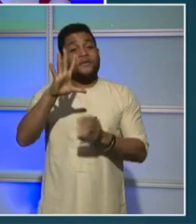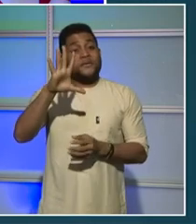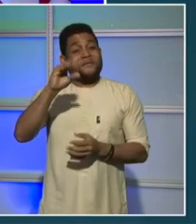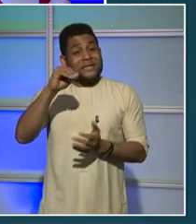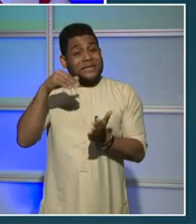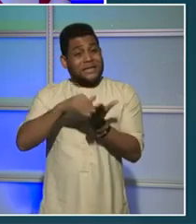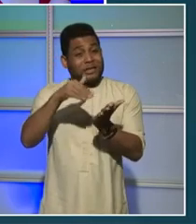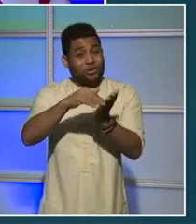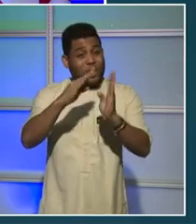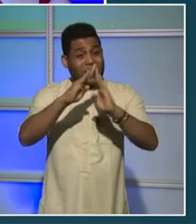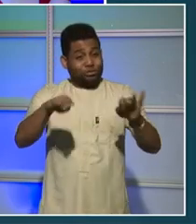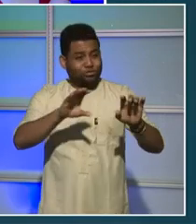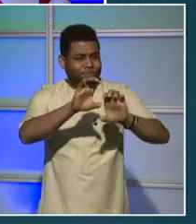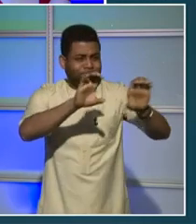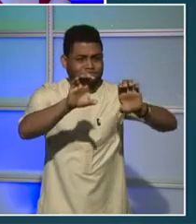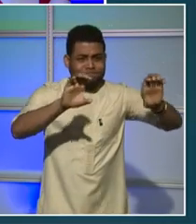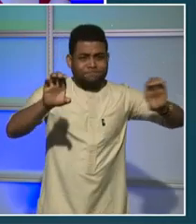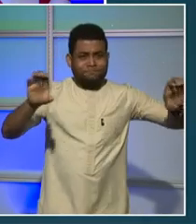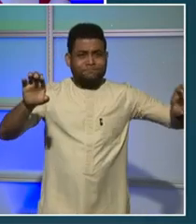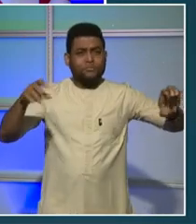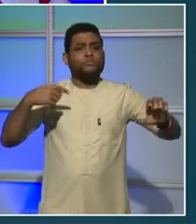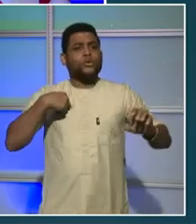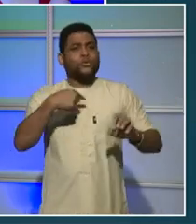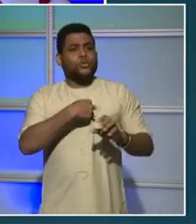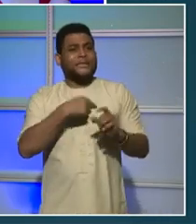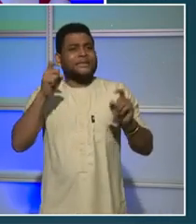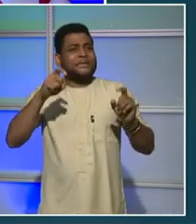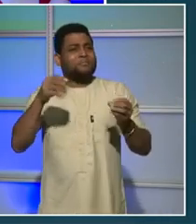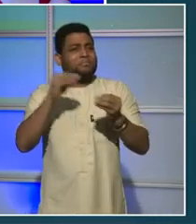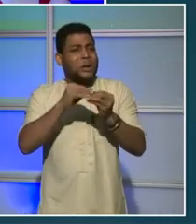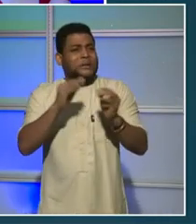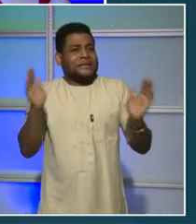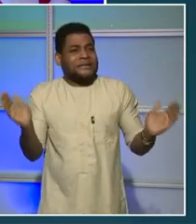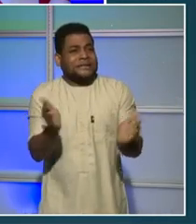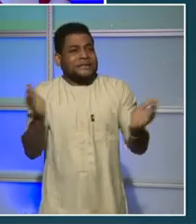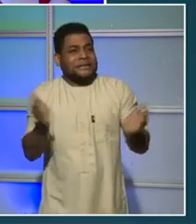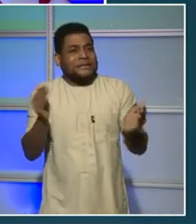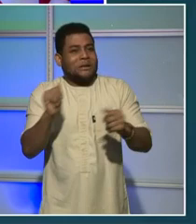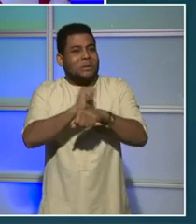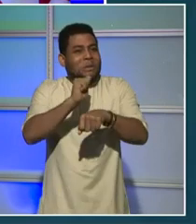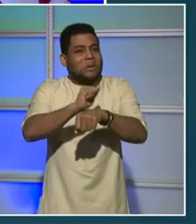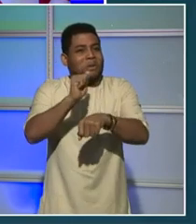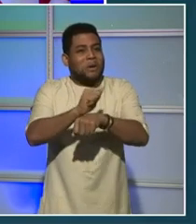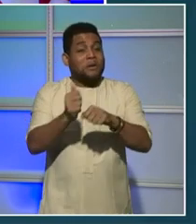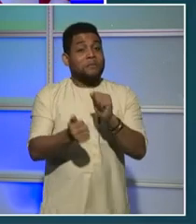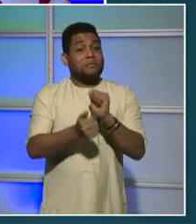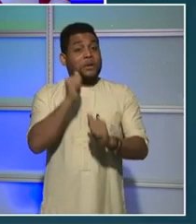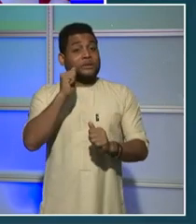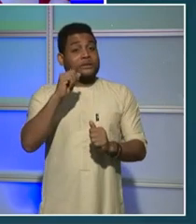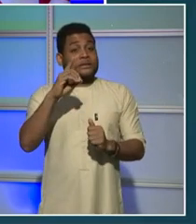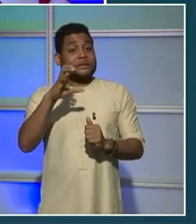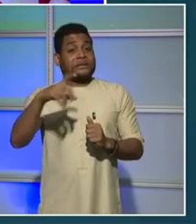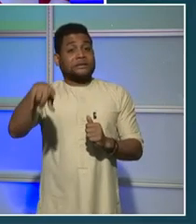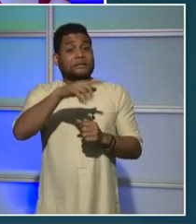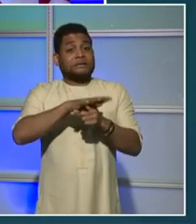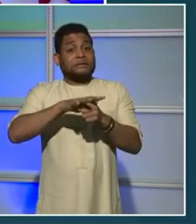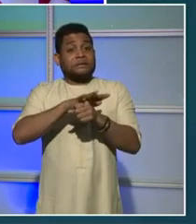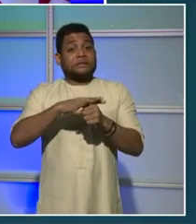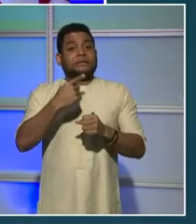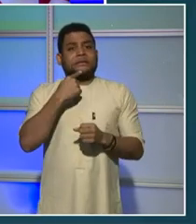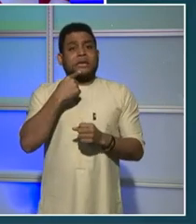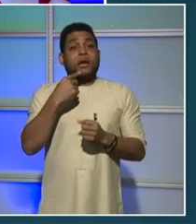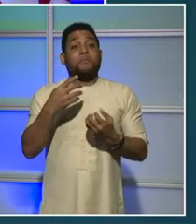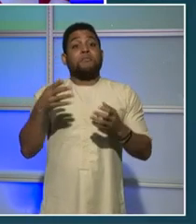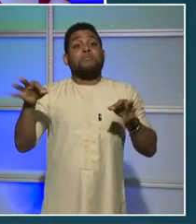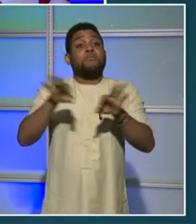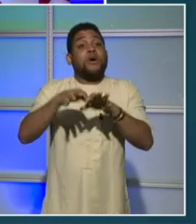pushing. Too many Washingtonians worry about being priced out of our city. That means we need to drive down housing prices and